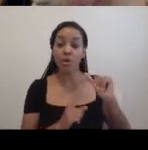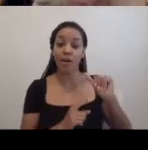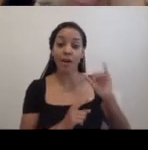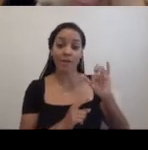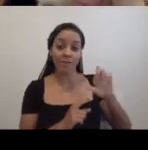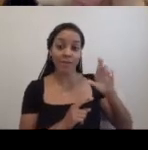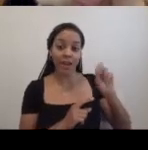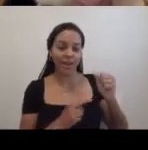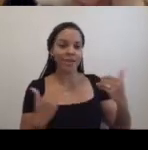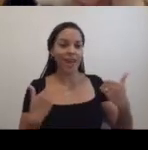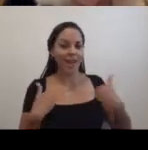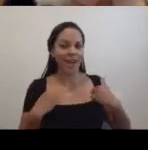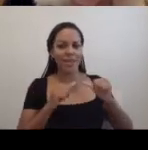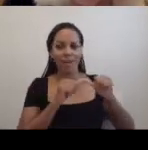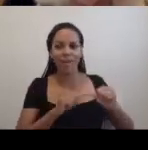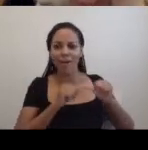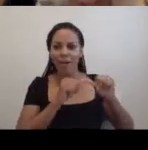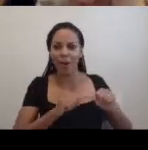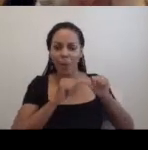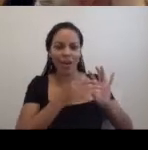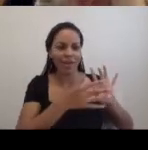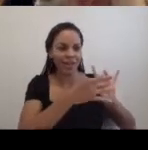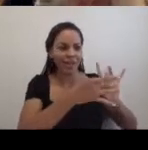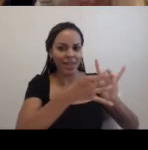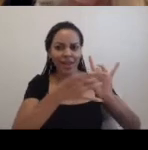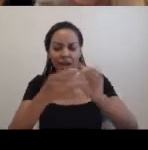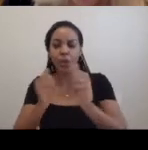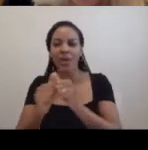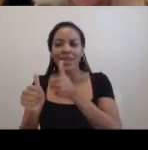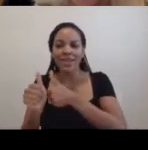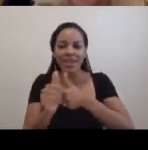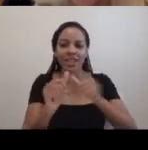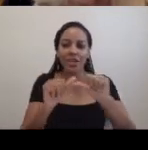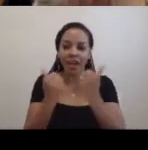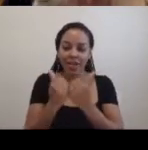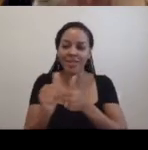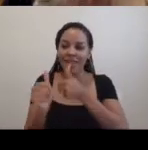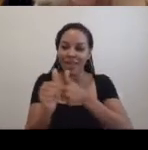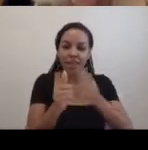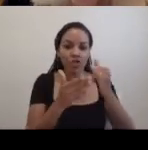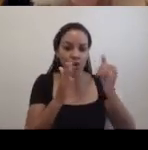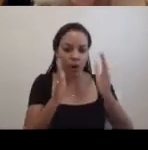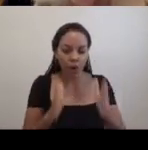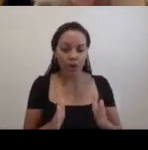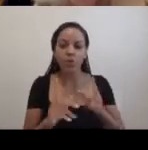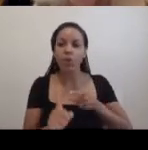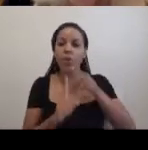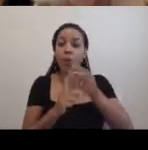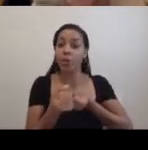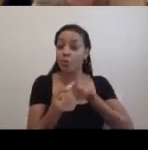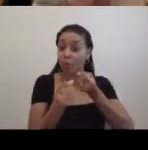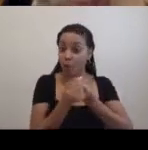ongoing connection with each agency and each artist to support the